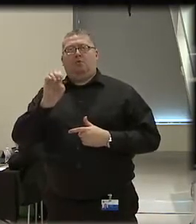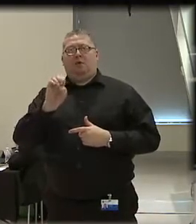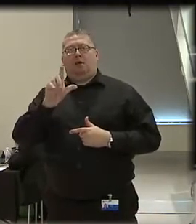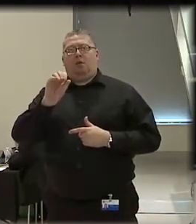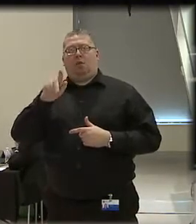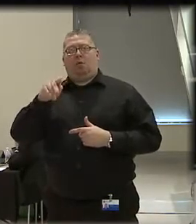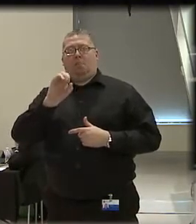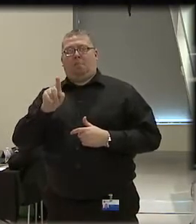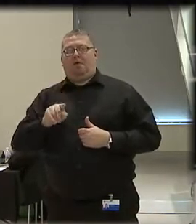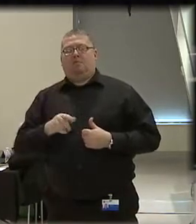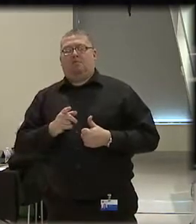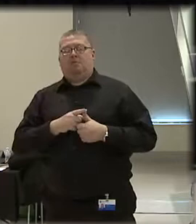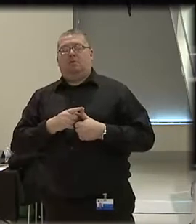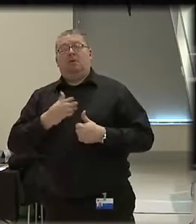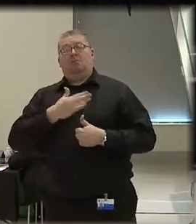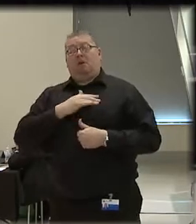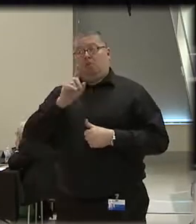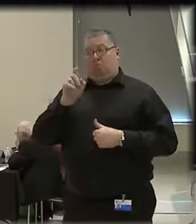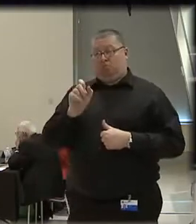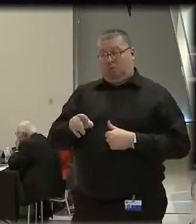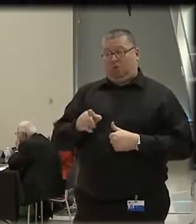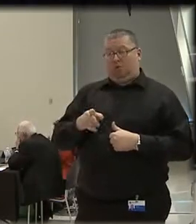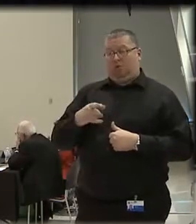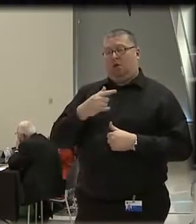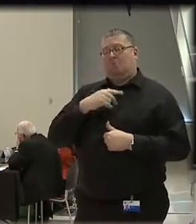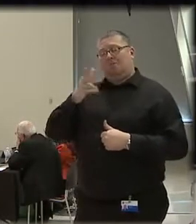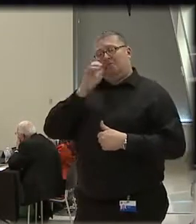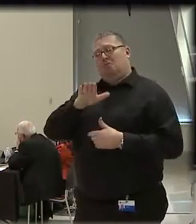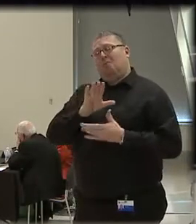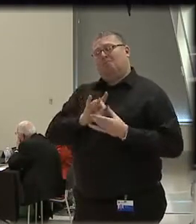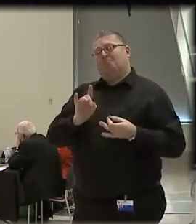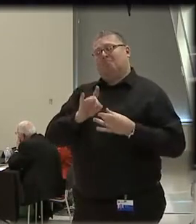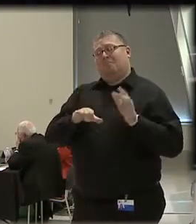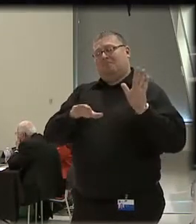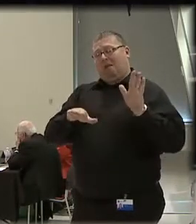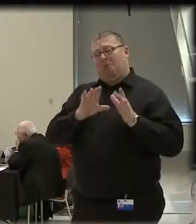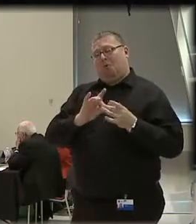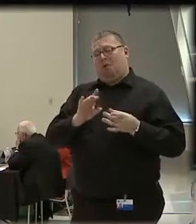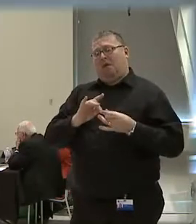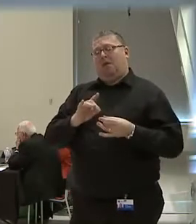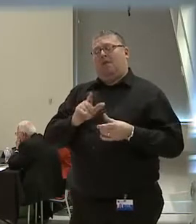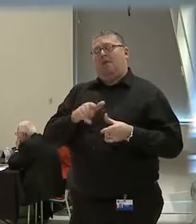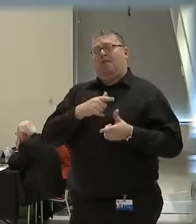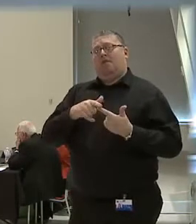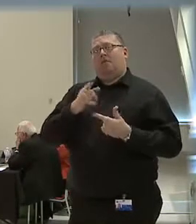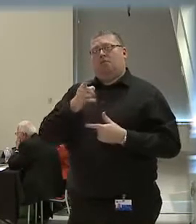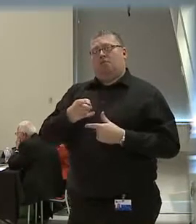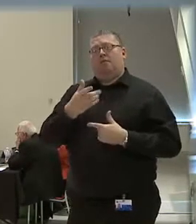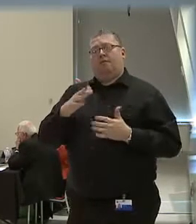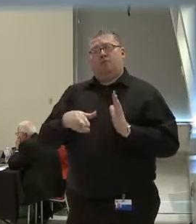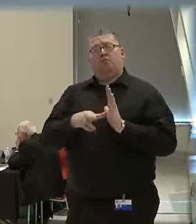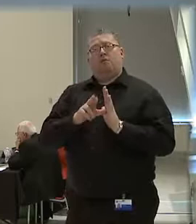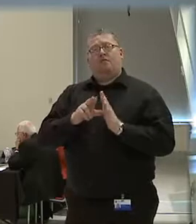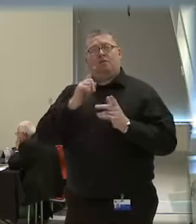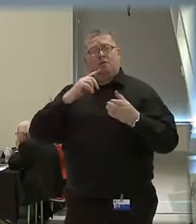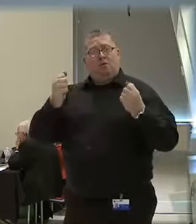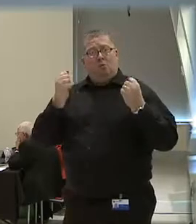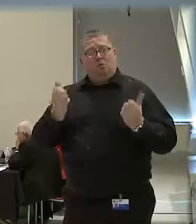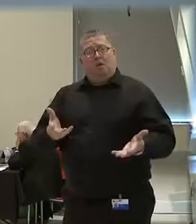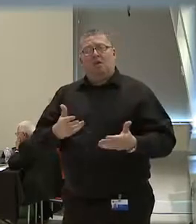My question is for Mr. Gill. And I was listening to your testimony and the fact that you have reviewed so many